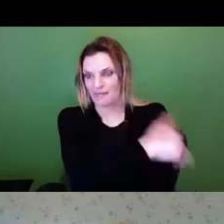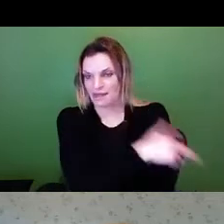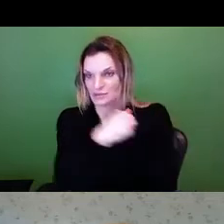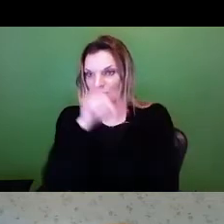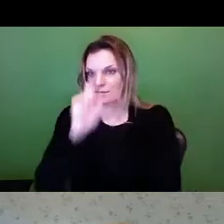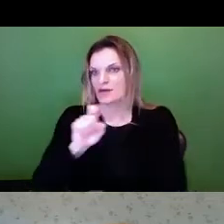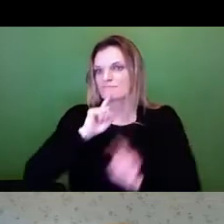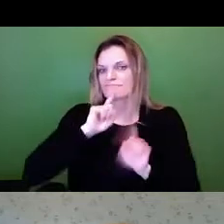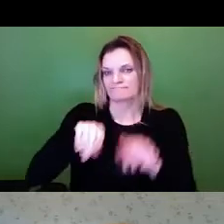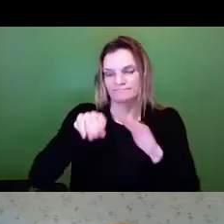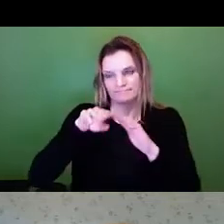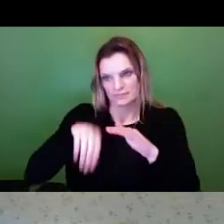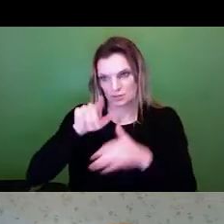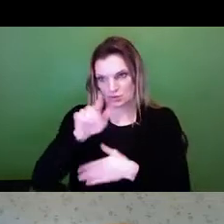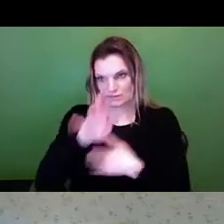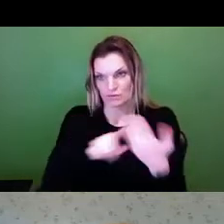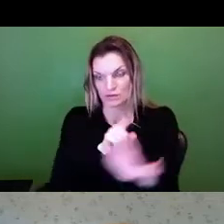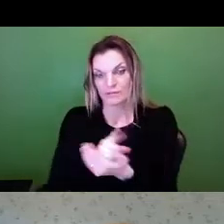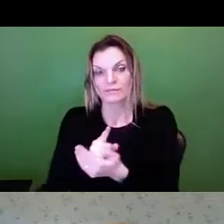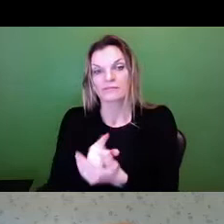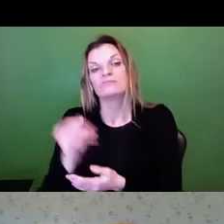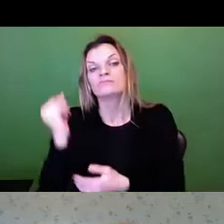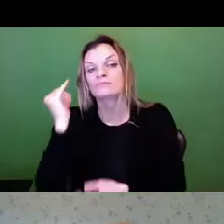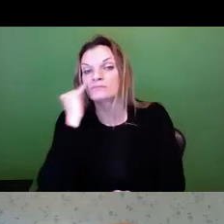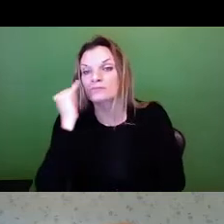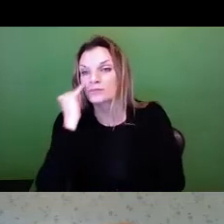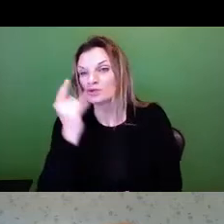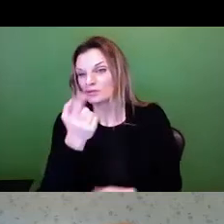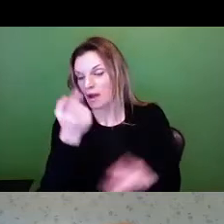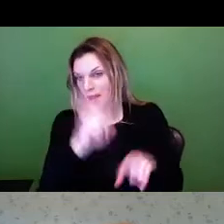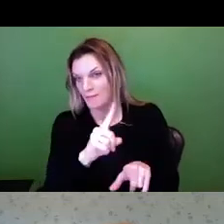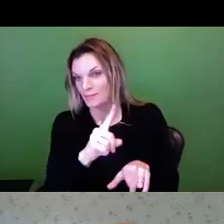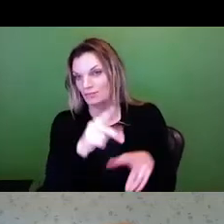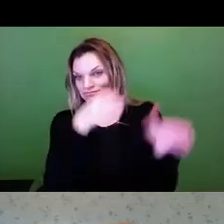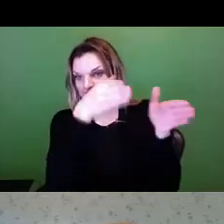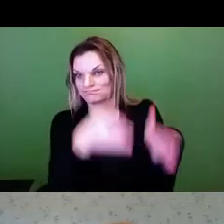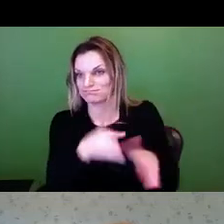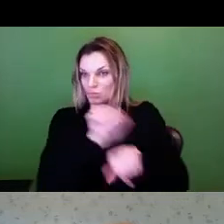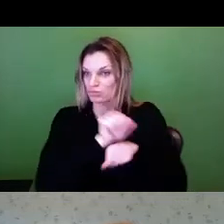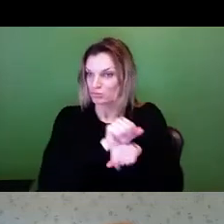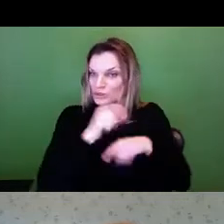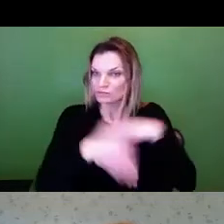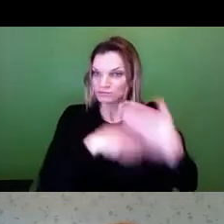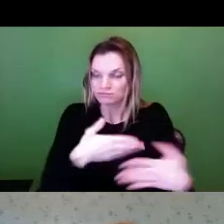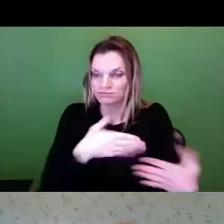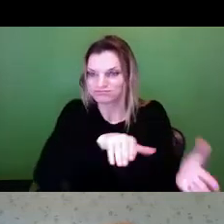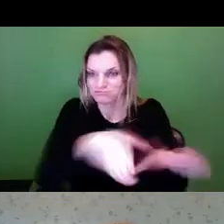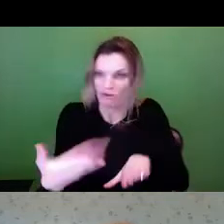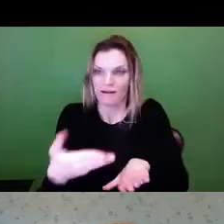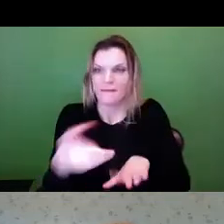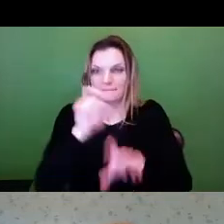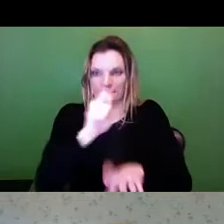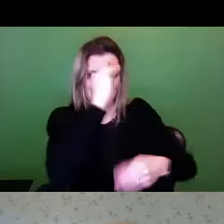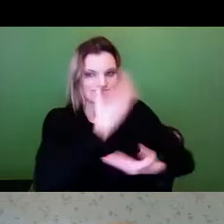Fatalities have to be reported to us within eight hours. So those are two key deadlines that have to be met.